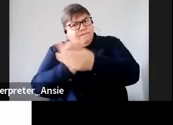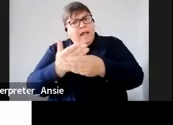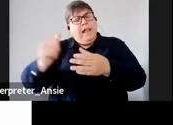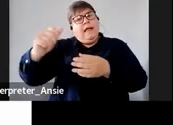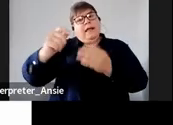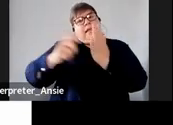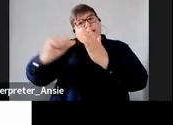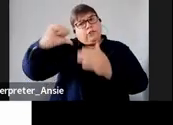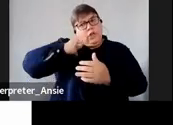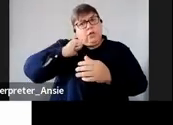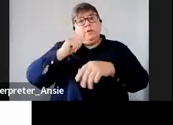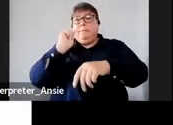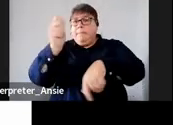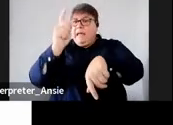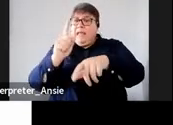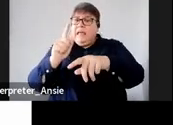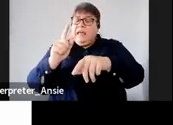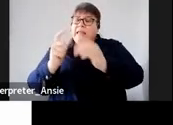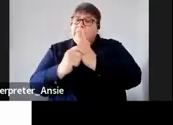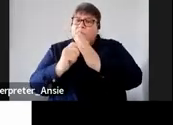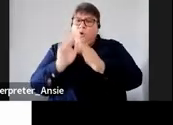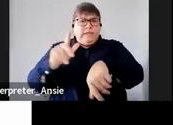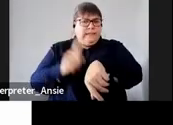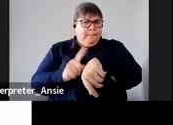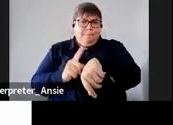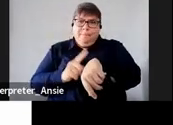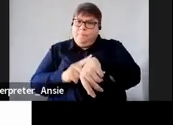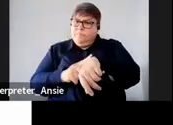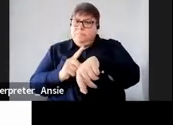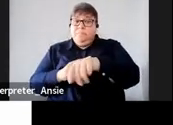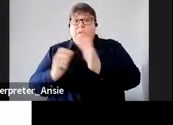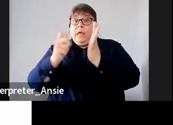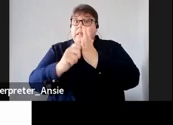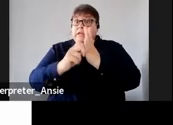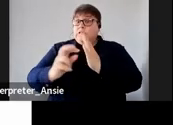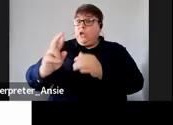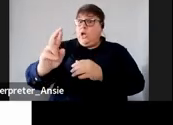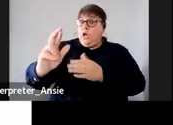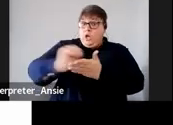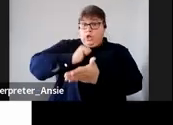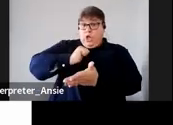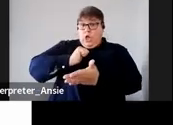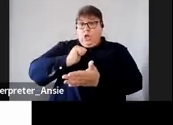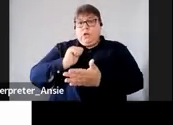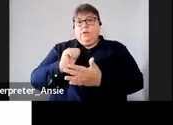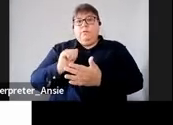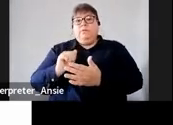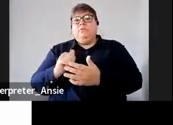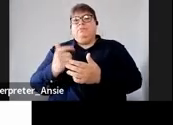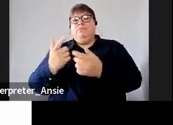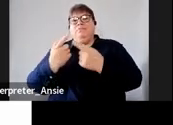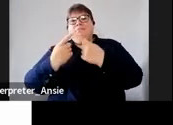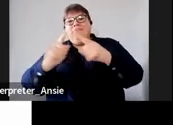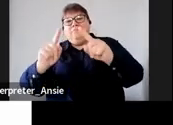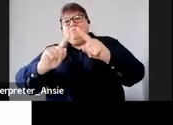taxes on time the tax return submission period per tax type company income